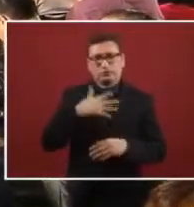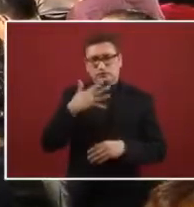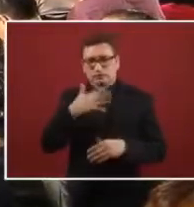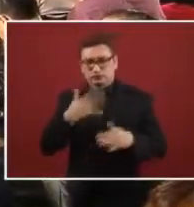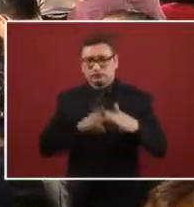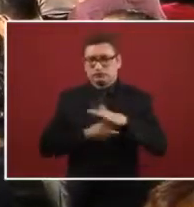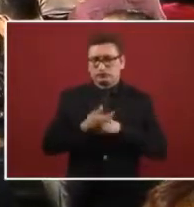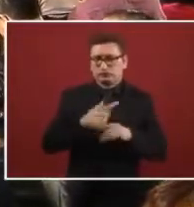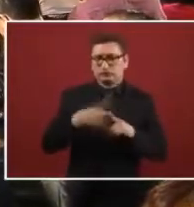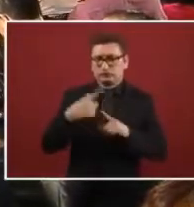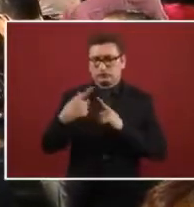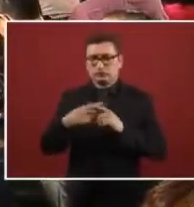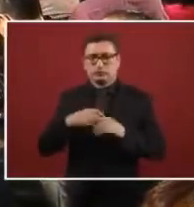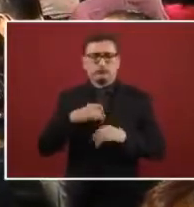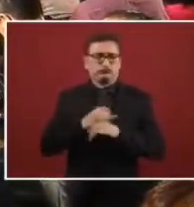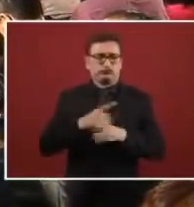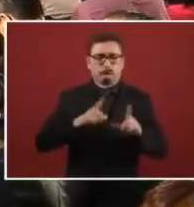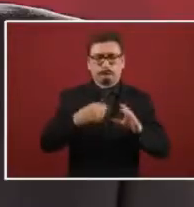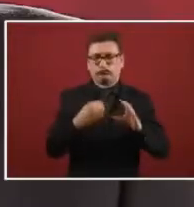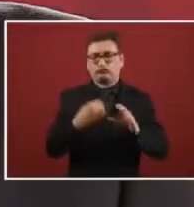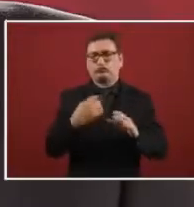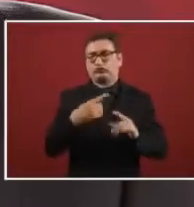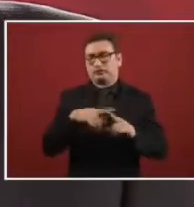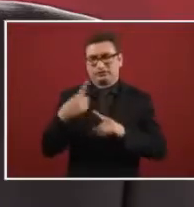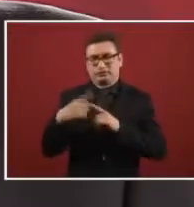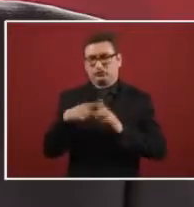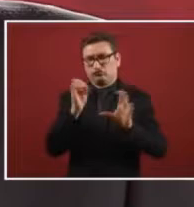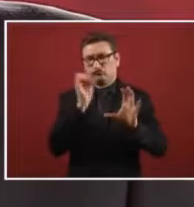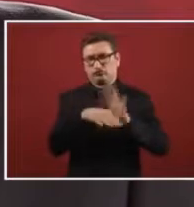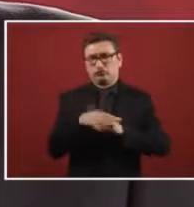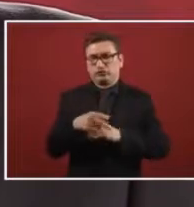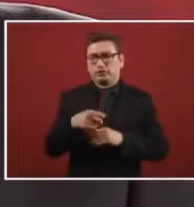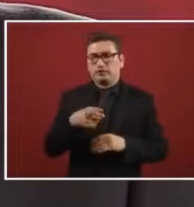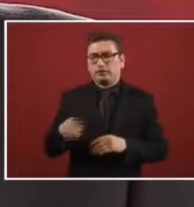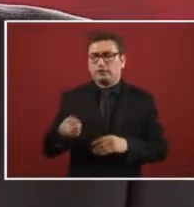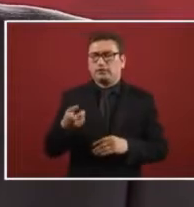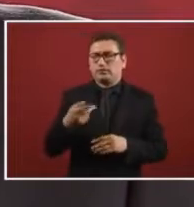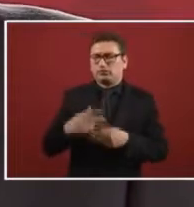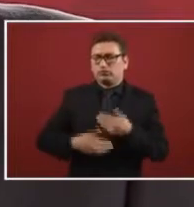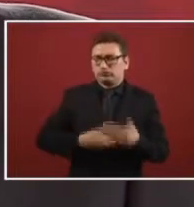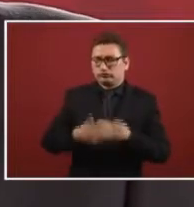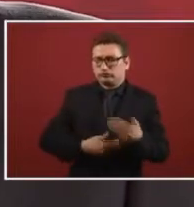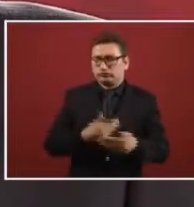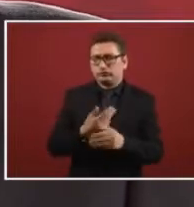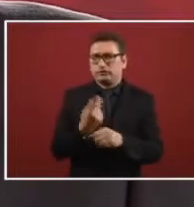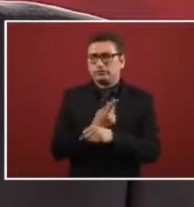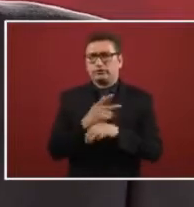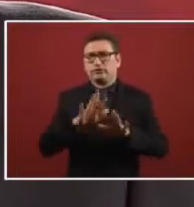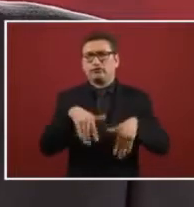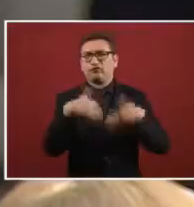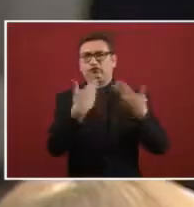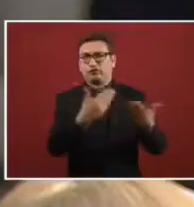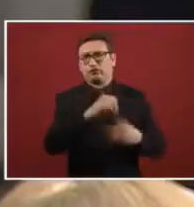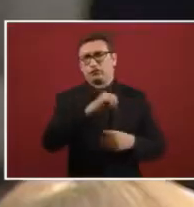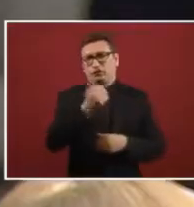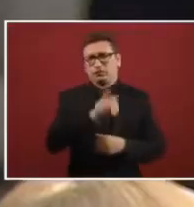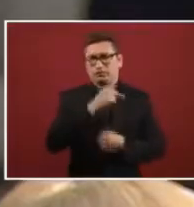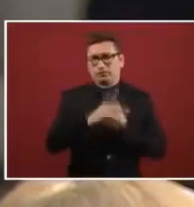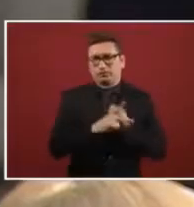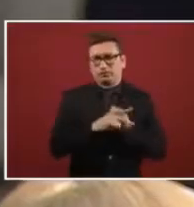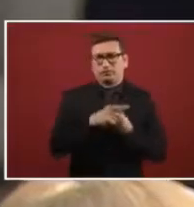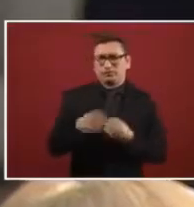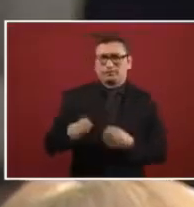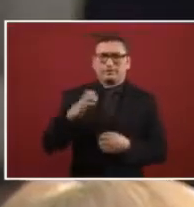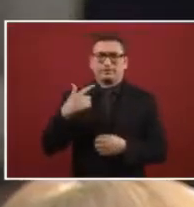laundering, electronic, electronic irregularities, procedures that are taken outside the